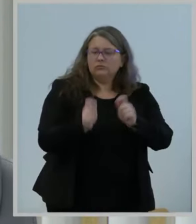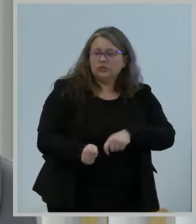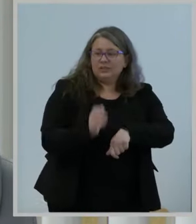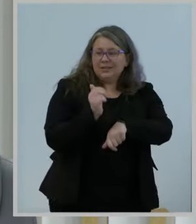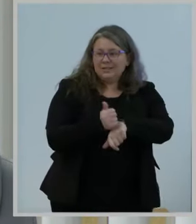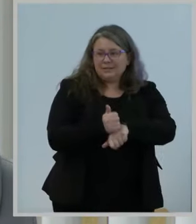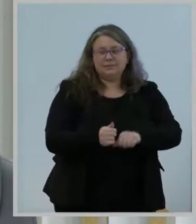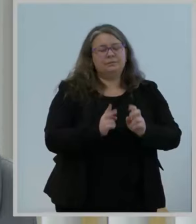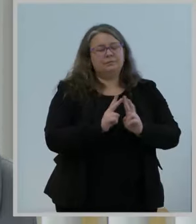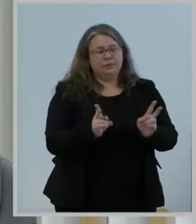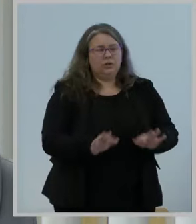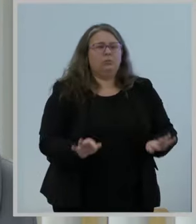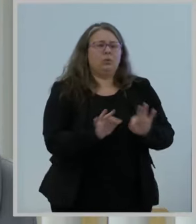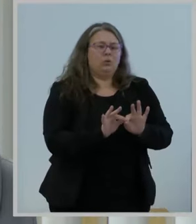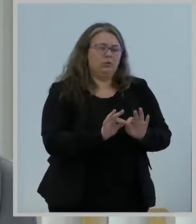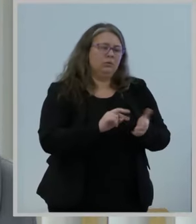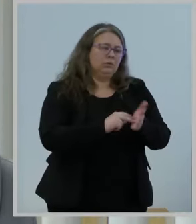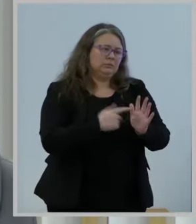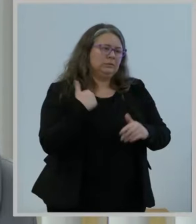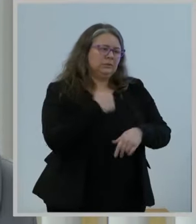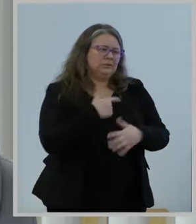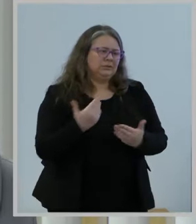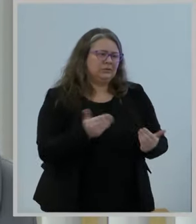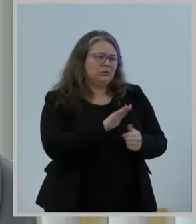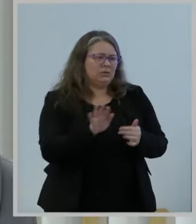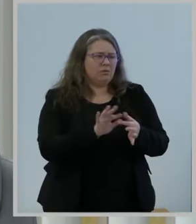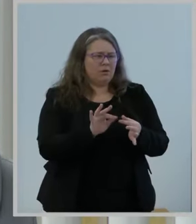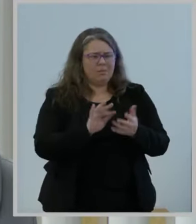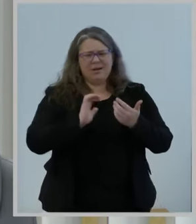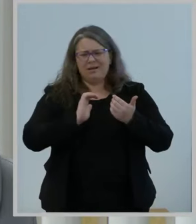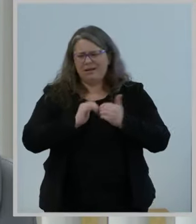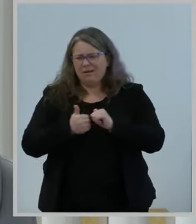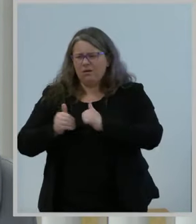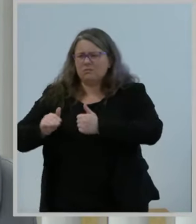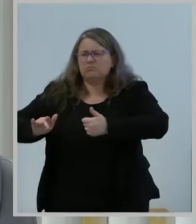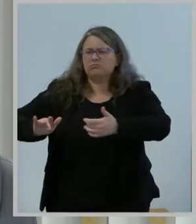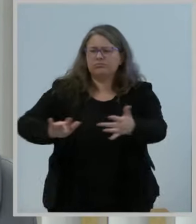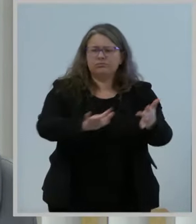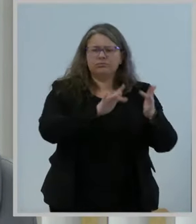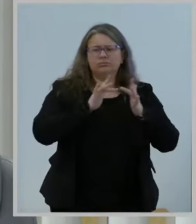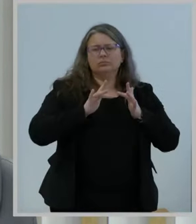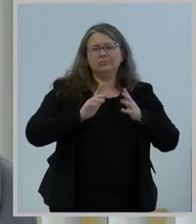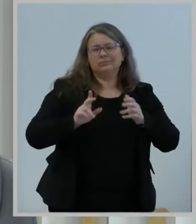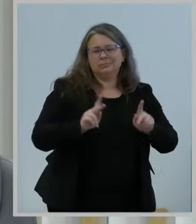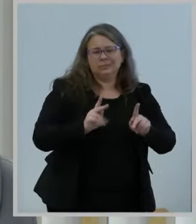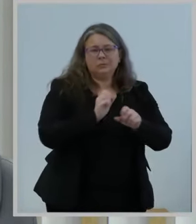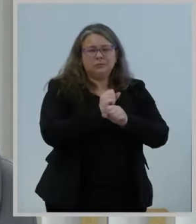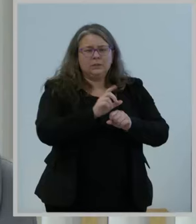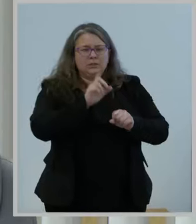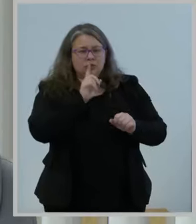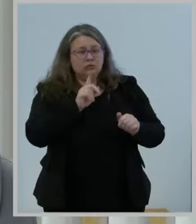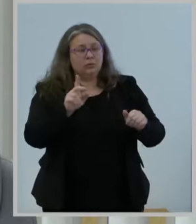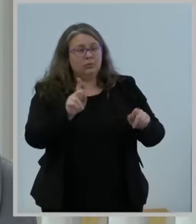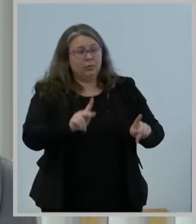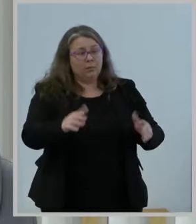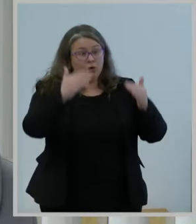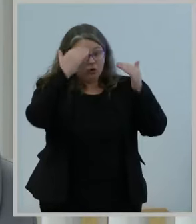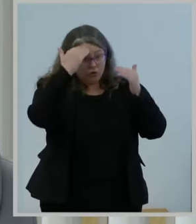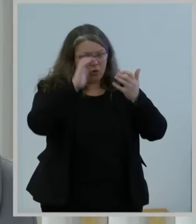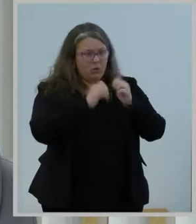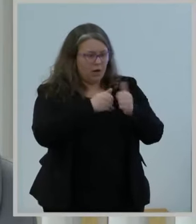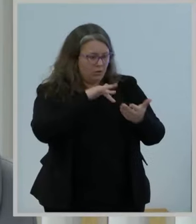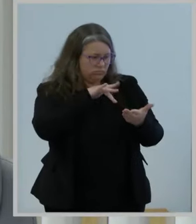outreach. So please, to all of you tuning in, tell us how we can make information about multilingual WIA more accessible to you.